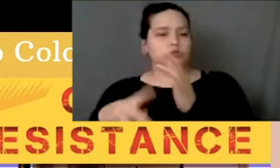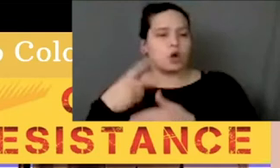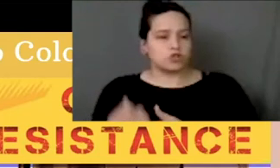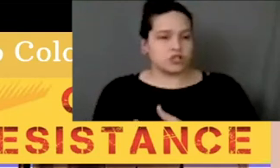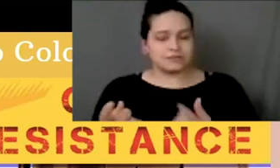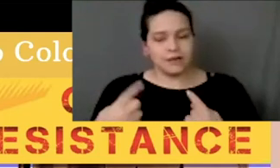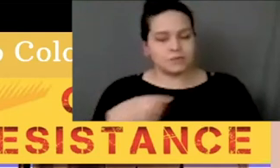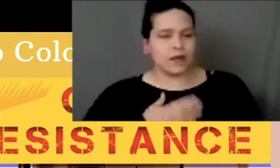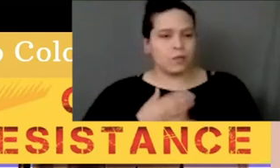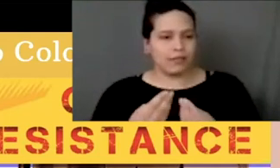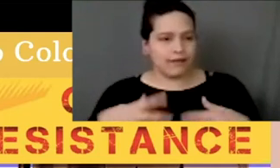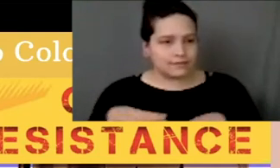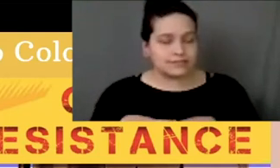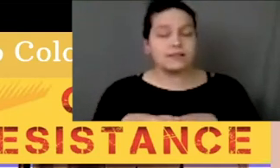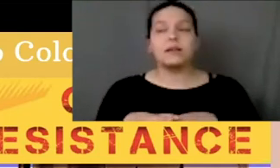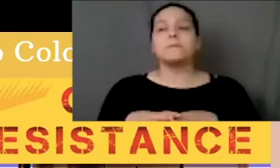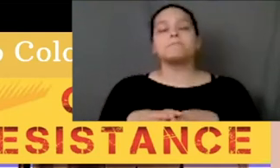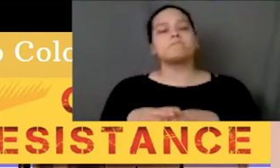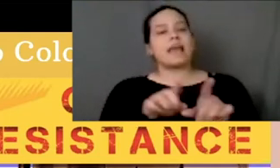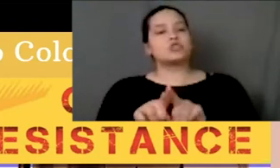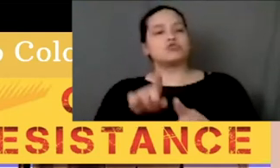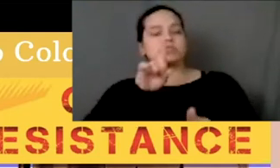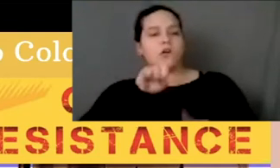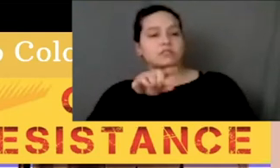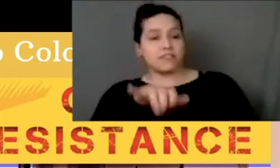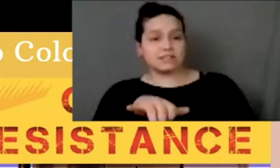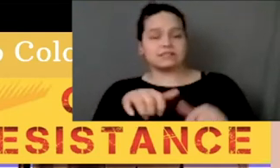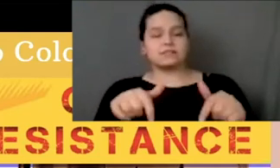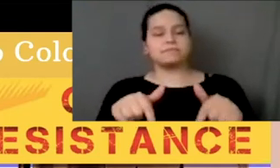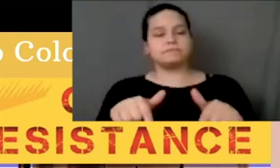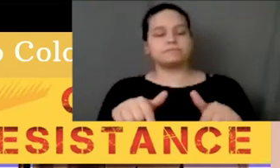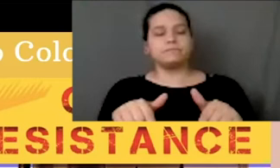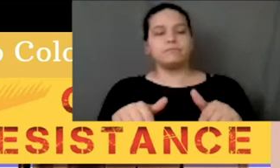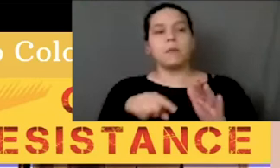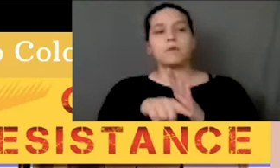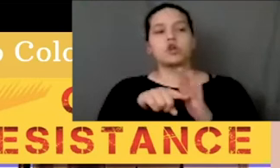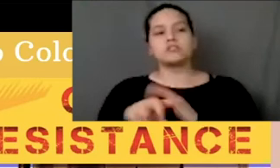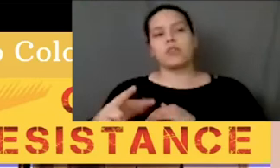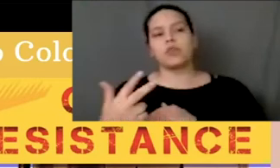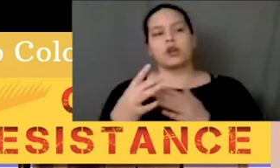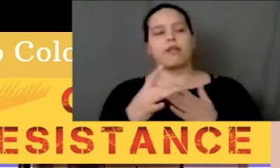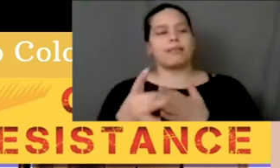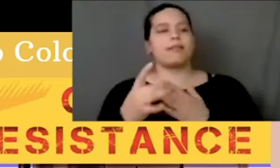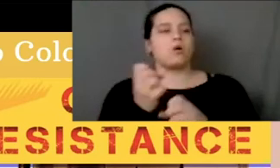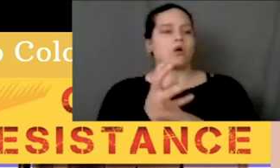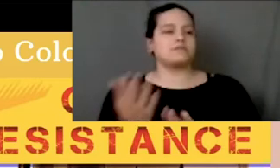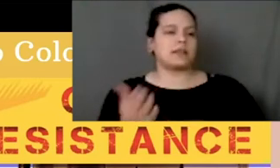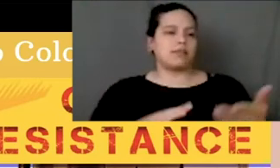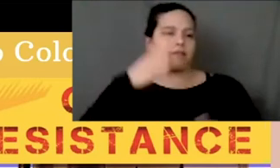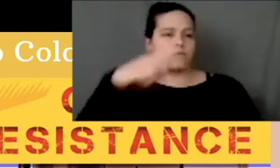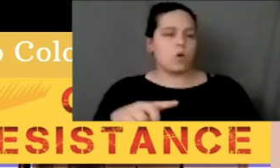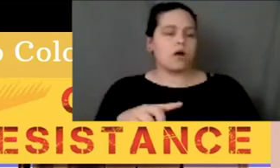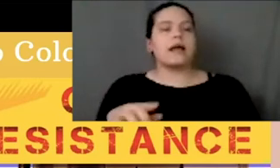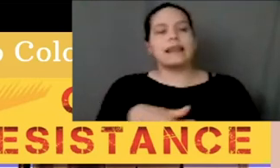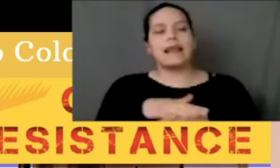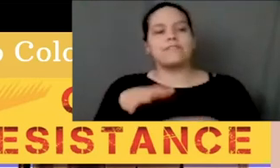our lands. Partially as a result of this, murder is the third leading cause of death for native women. And on some